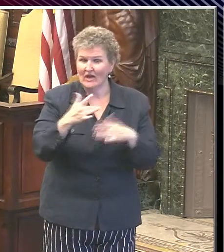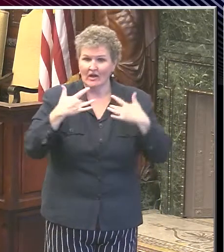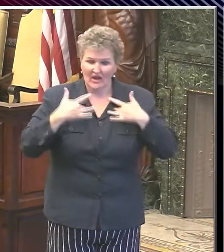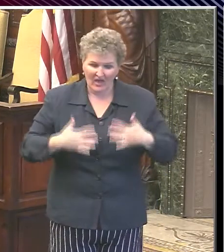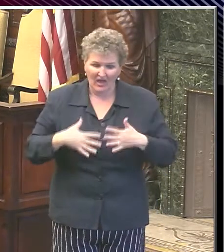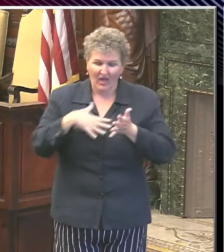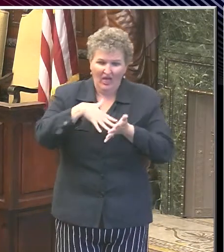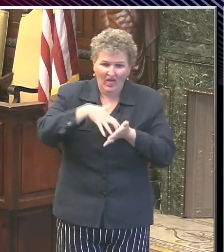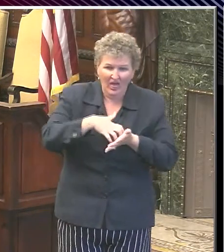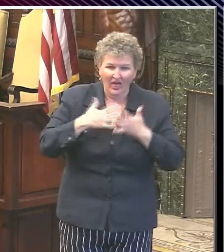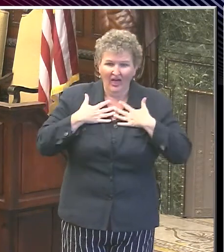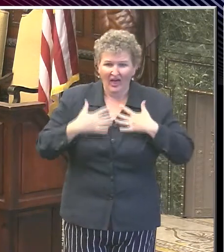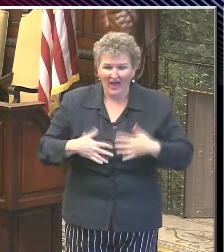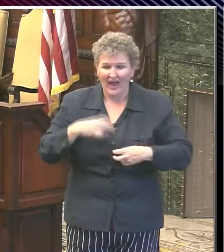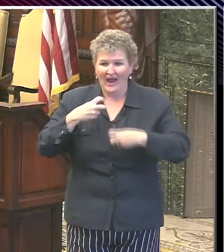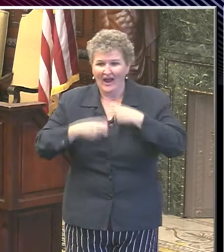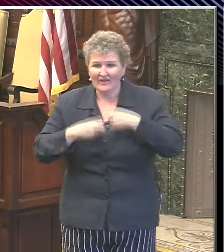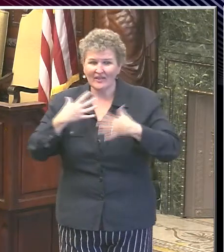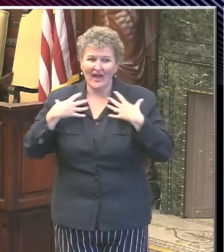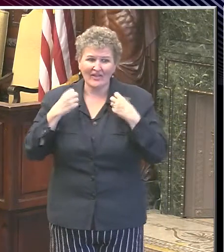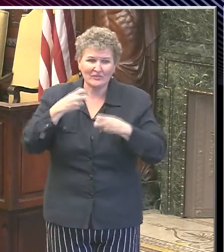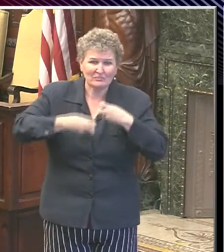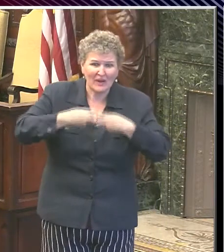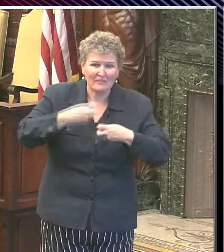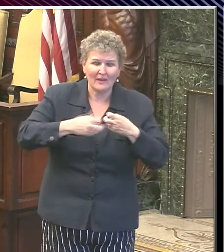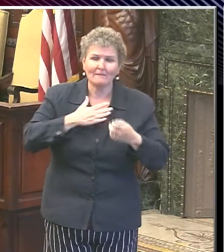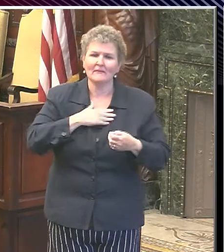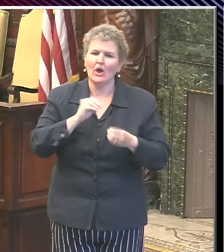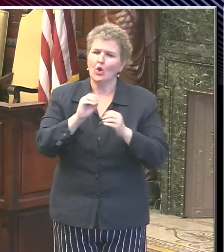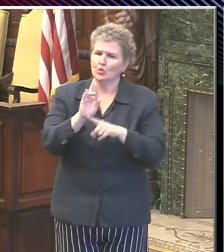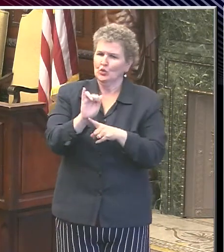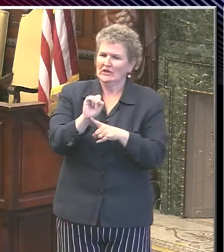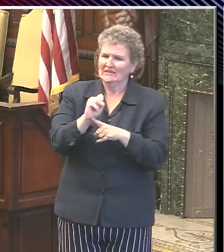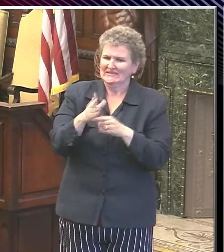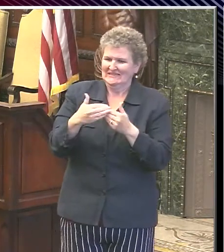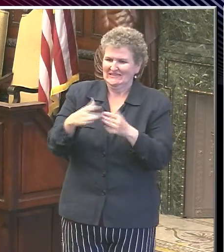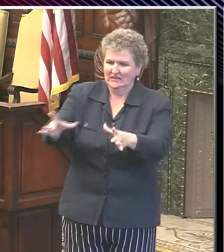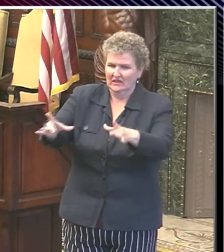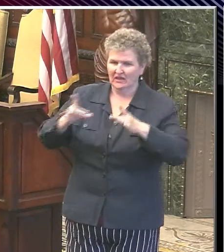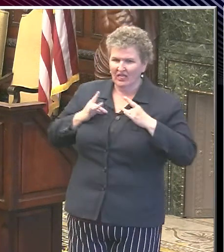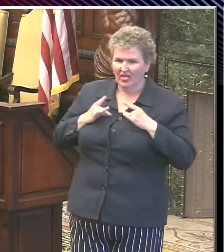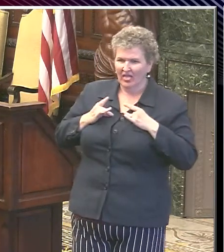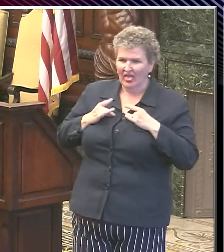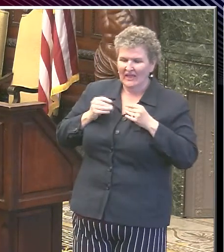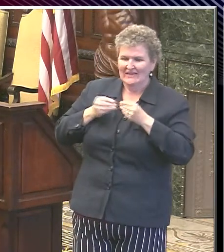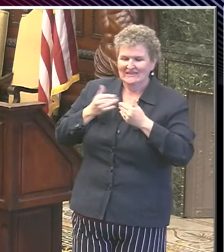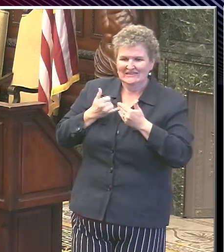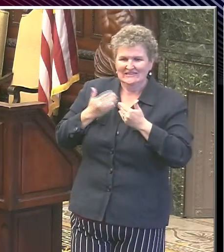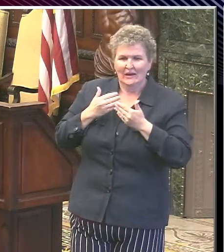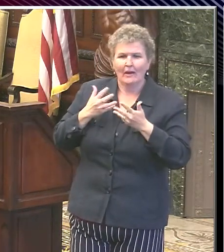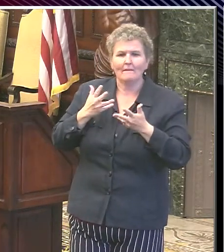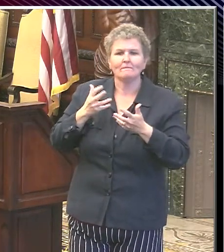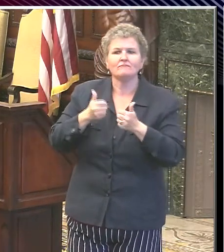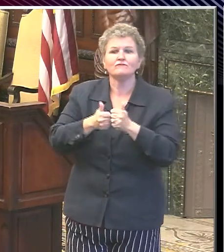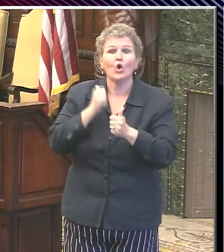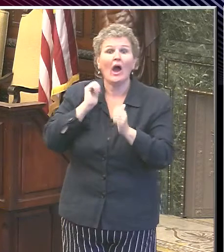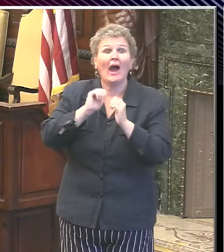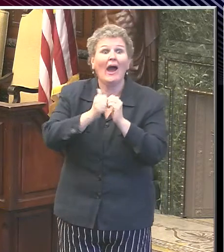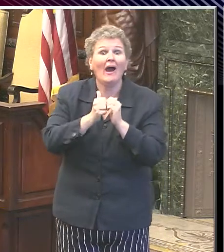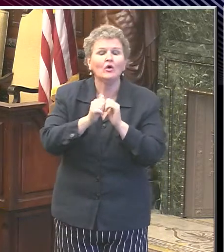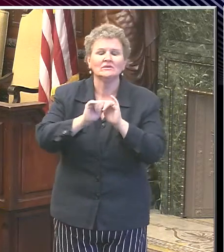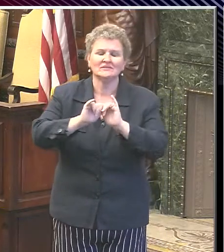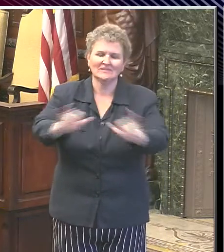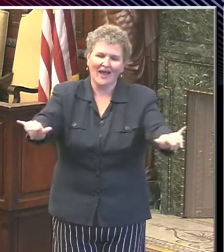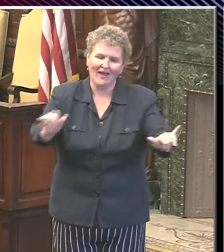you are at greater risk for a serious infection. The way to avoid getting infected is to stay home and then have other members of your